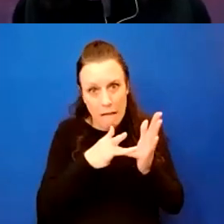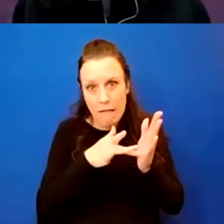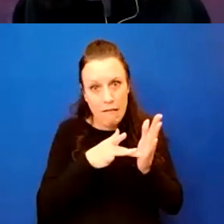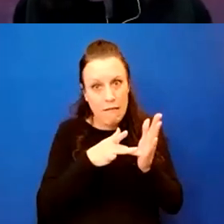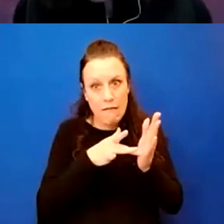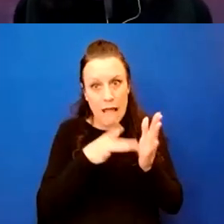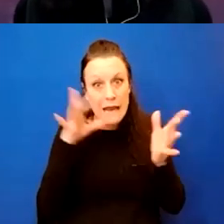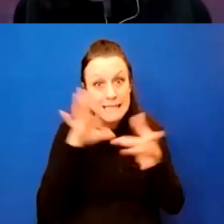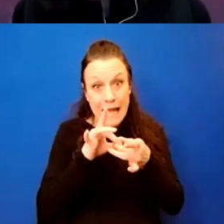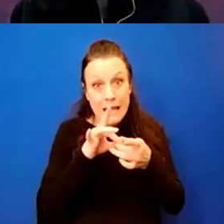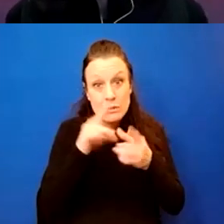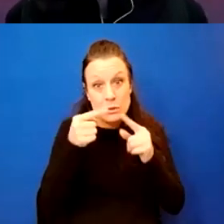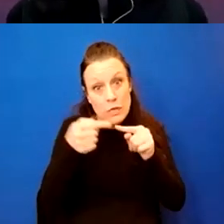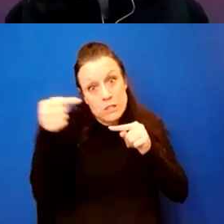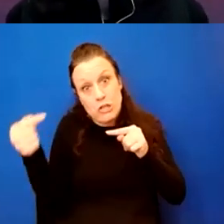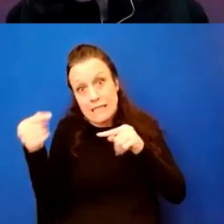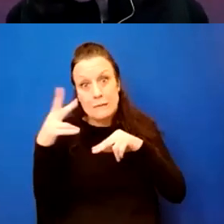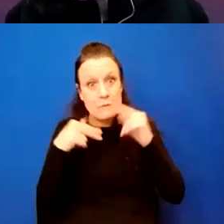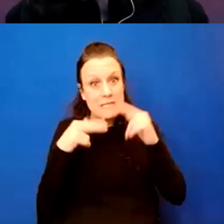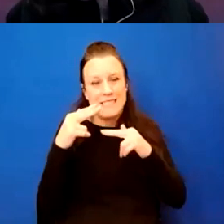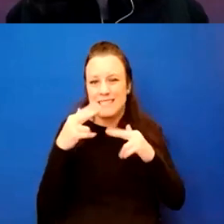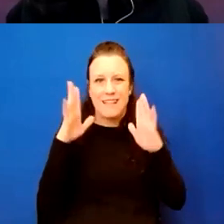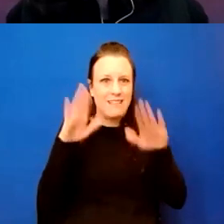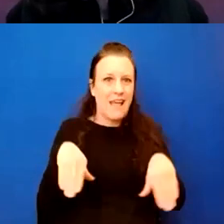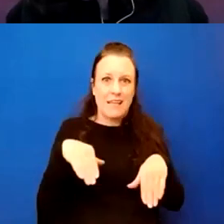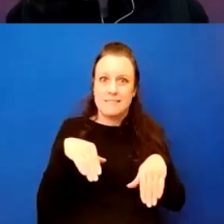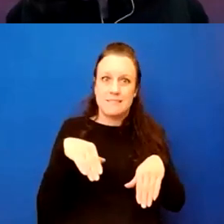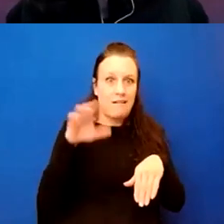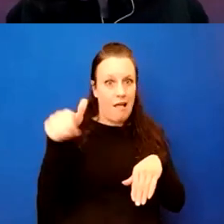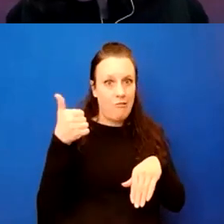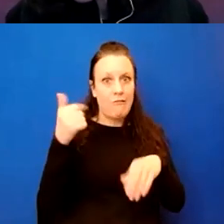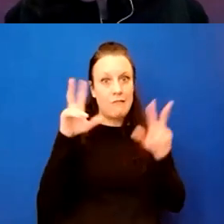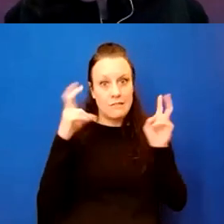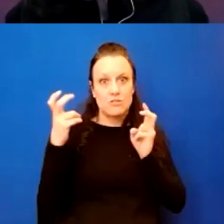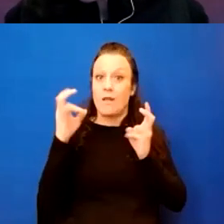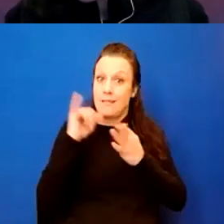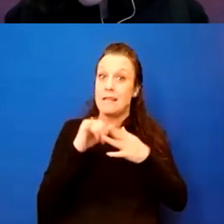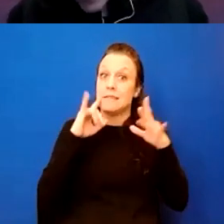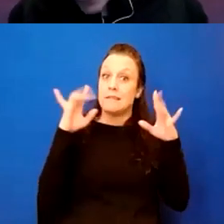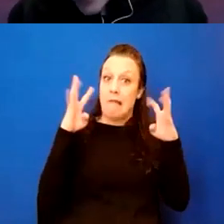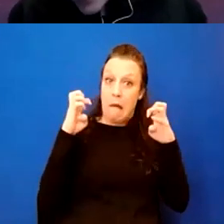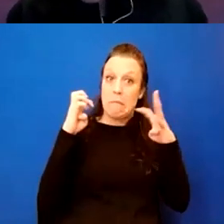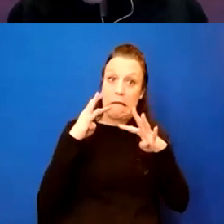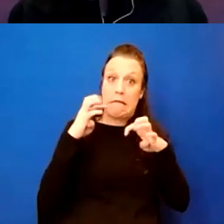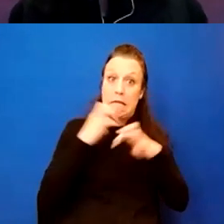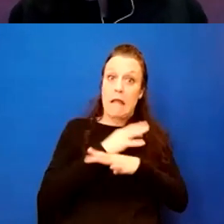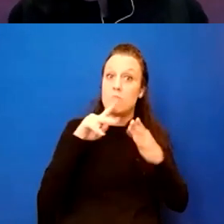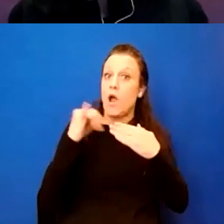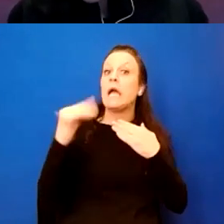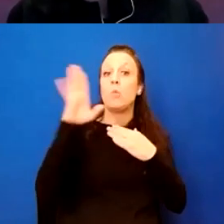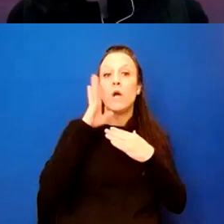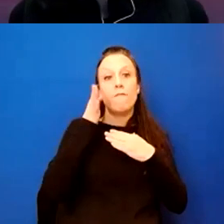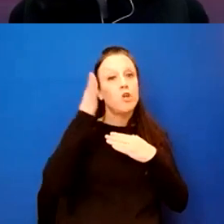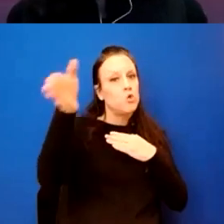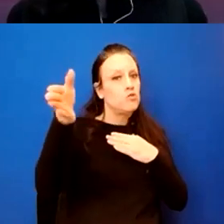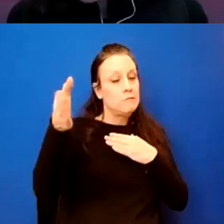and attached to adjacent buildings. That is a major factor. Um, that's, that's a complicated project. It will be rebuilt in a future